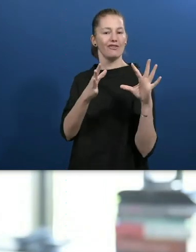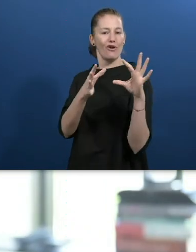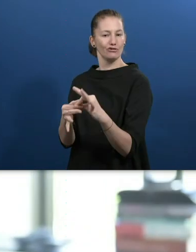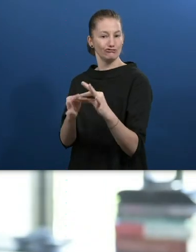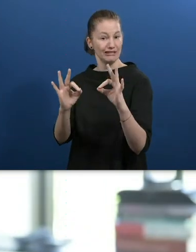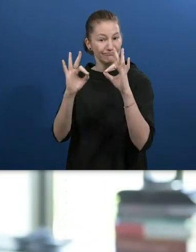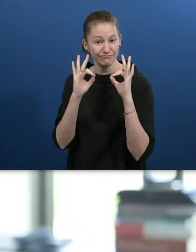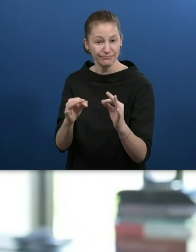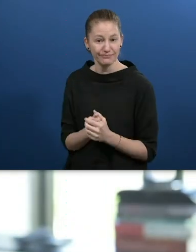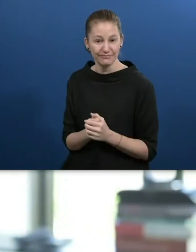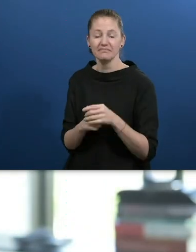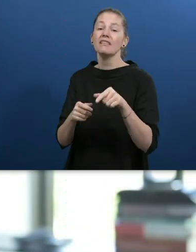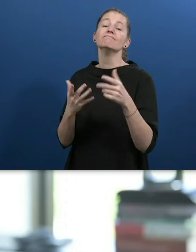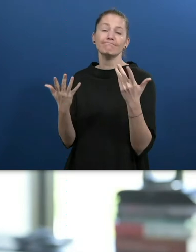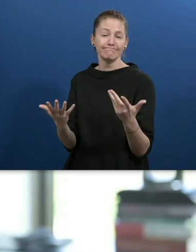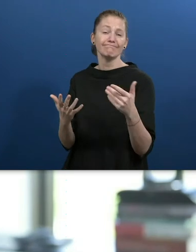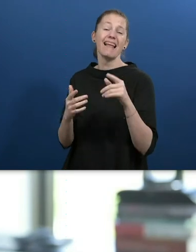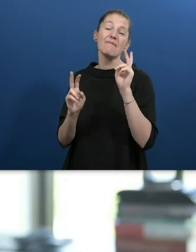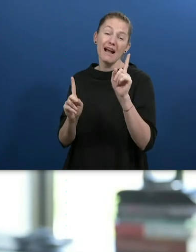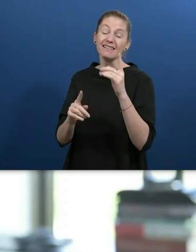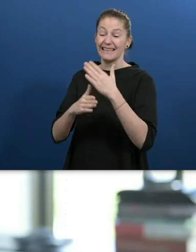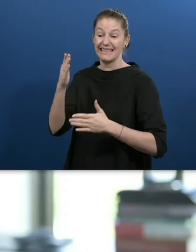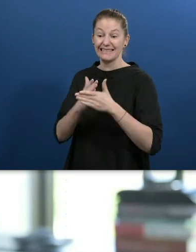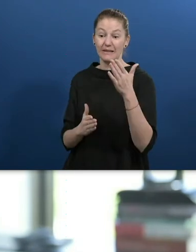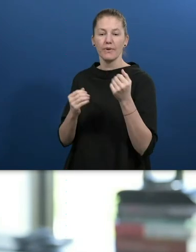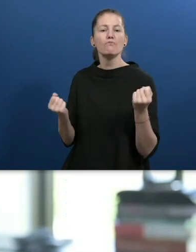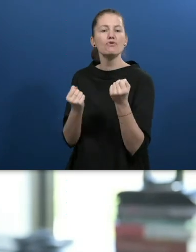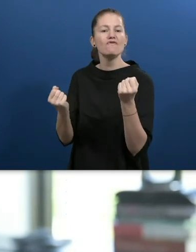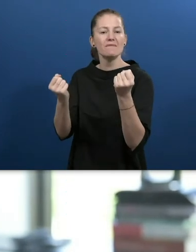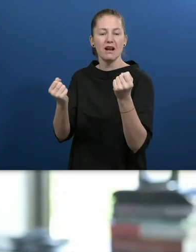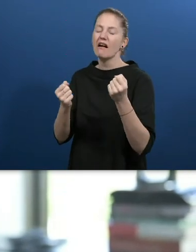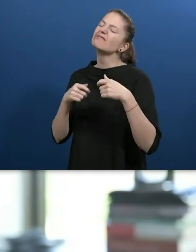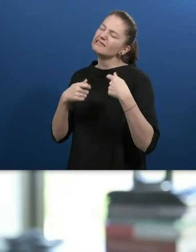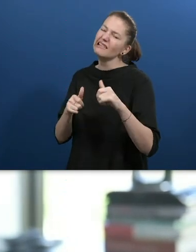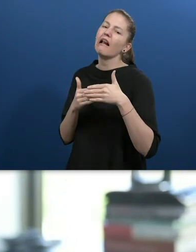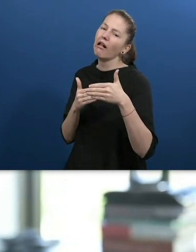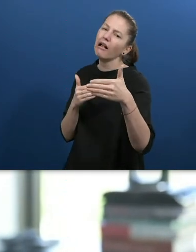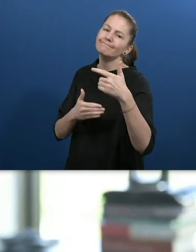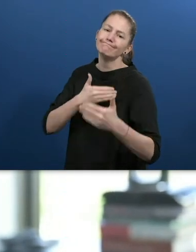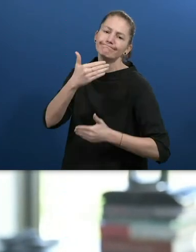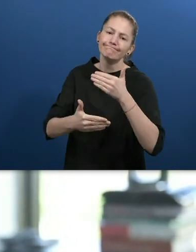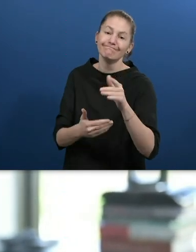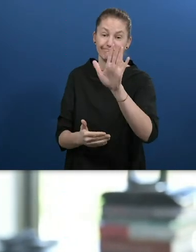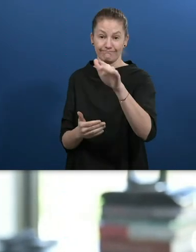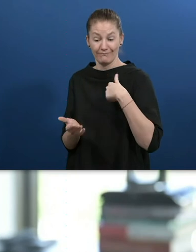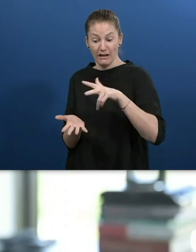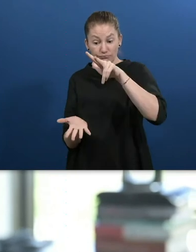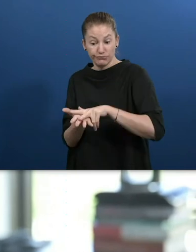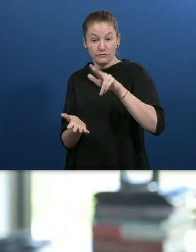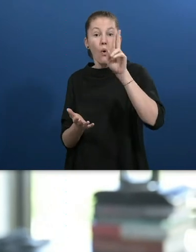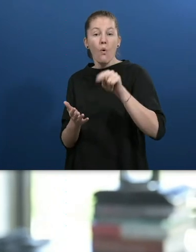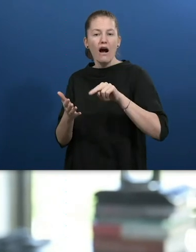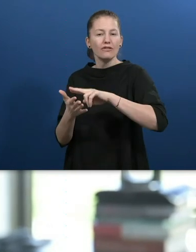in Kenya has come a long way. We have ratified the UNCRPD in 2018 and